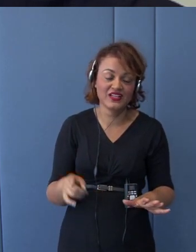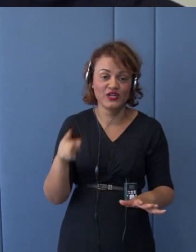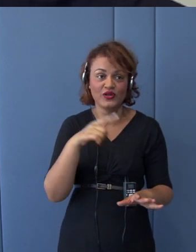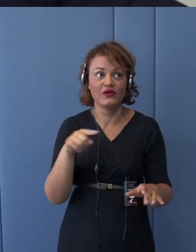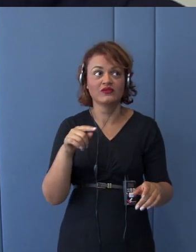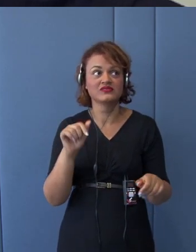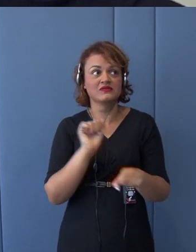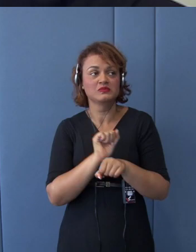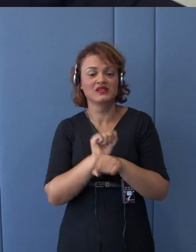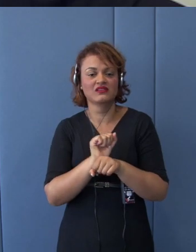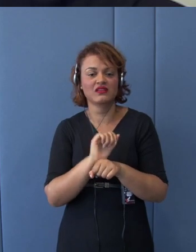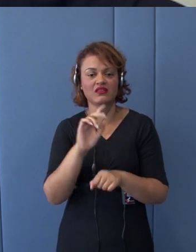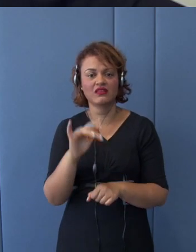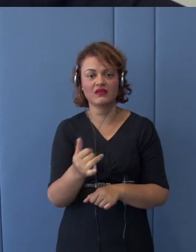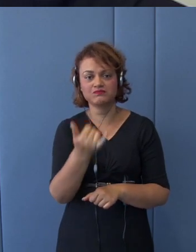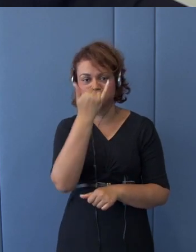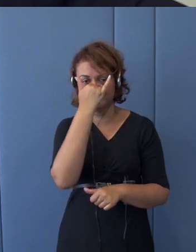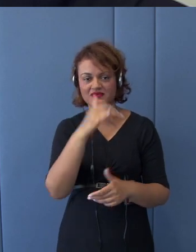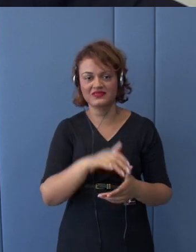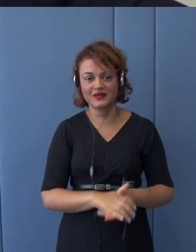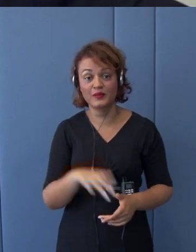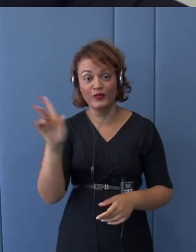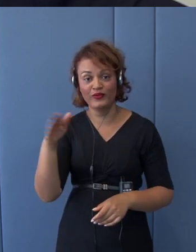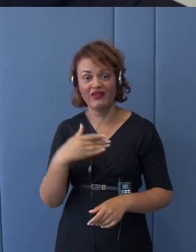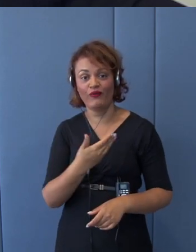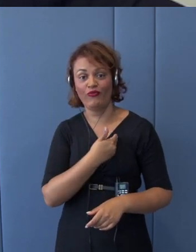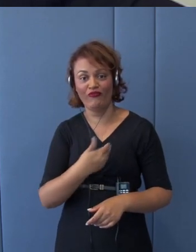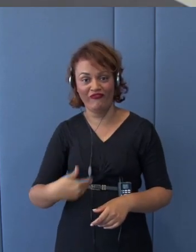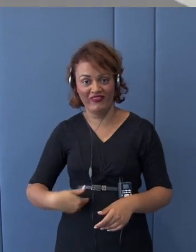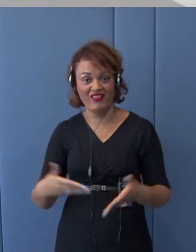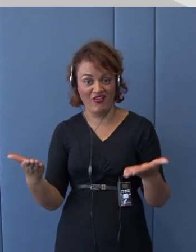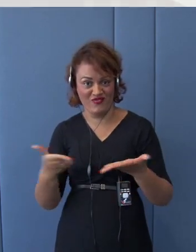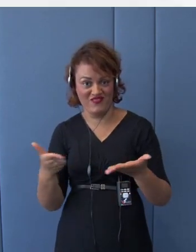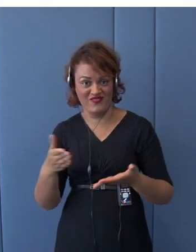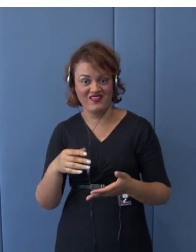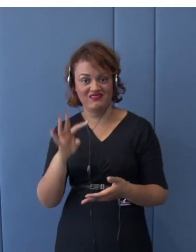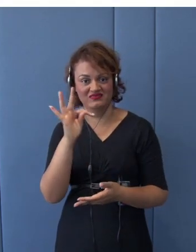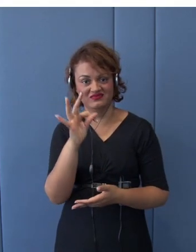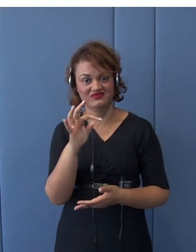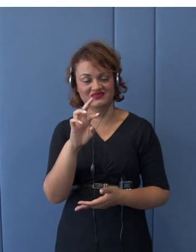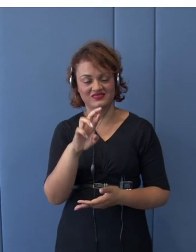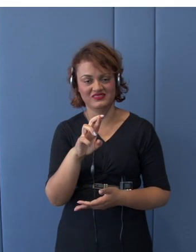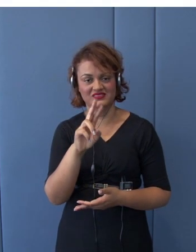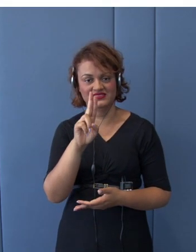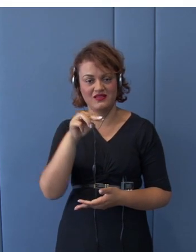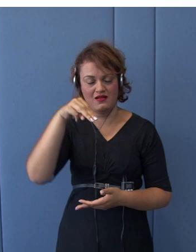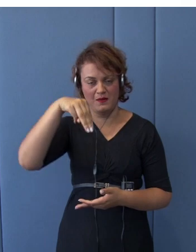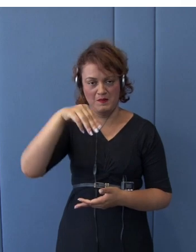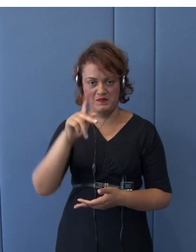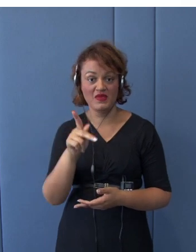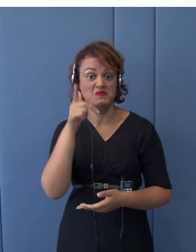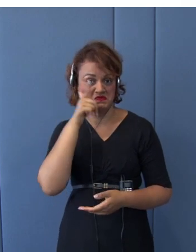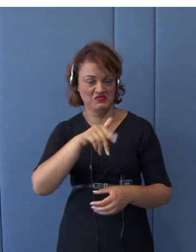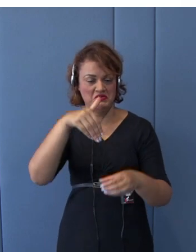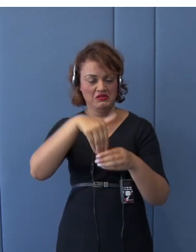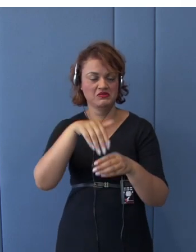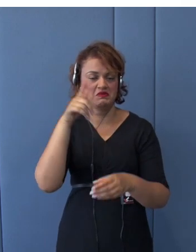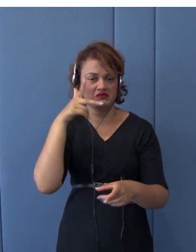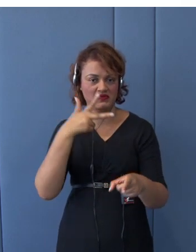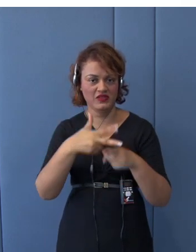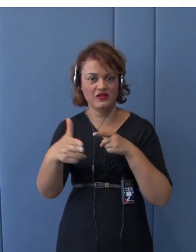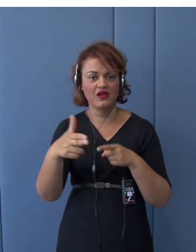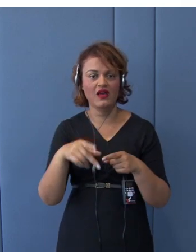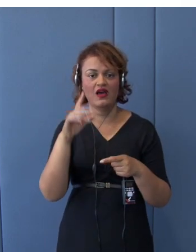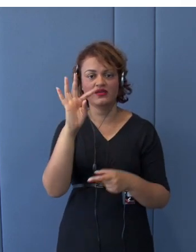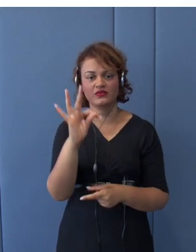Mr. Trump got the presidency, and he withdrew from the TPP as his